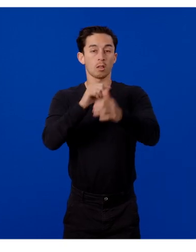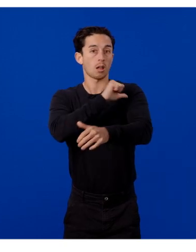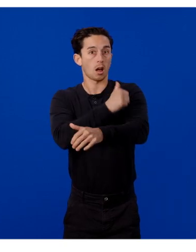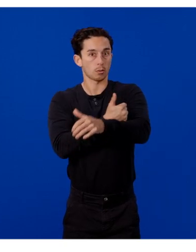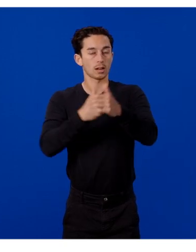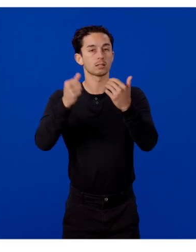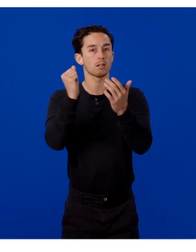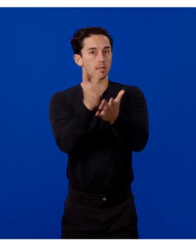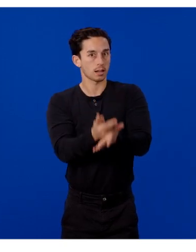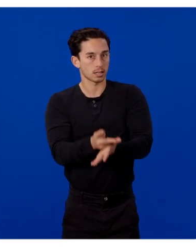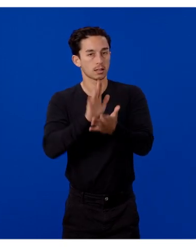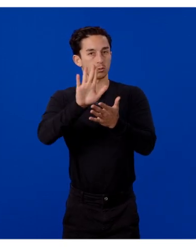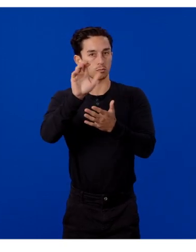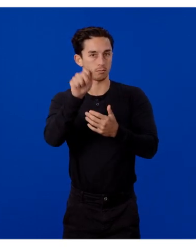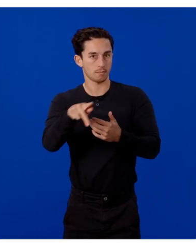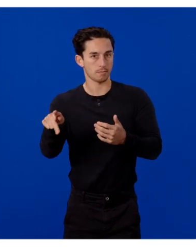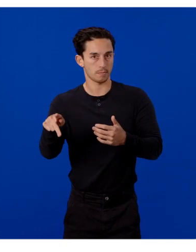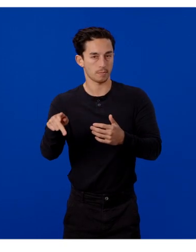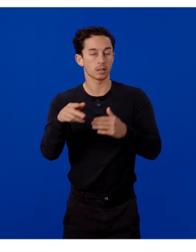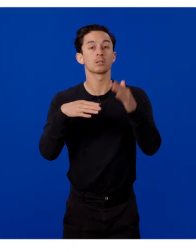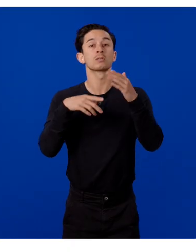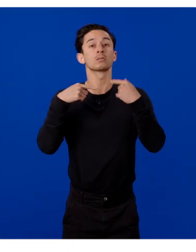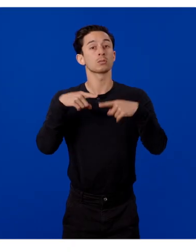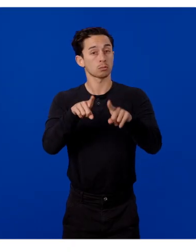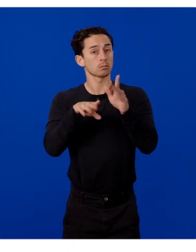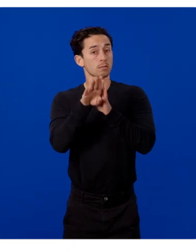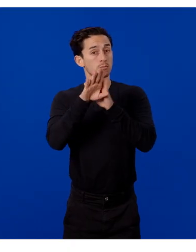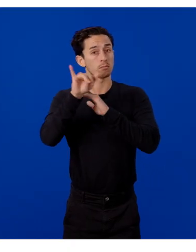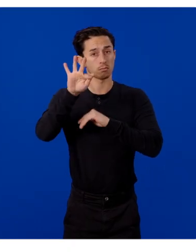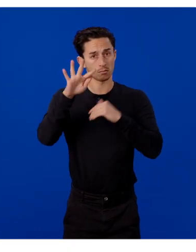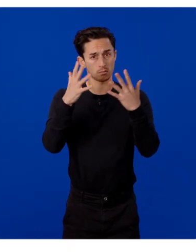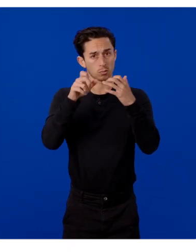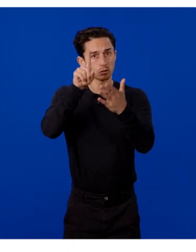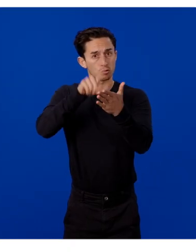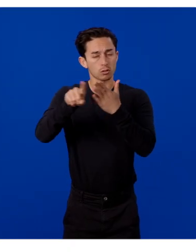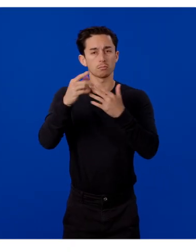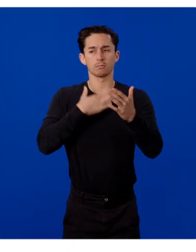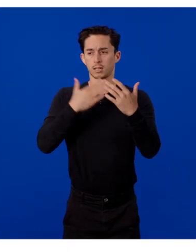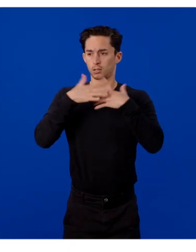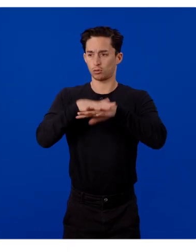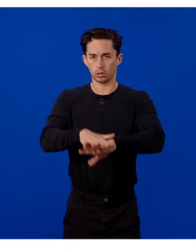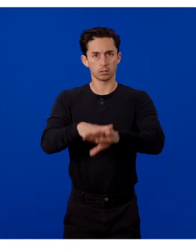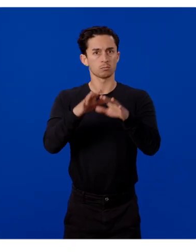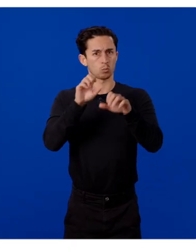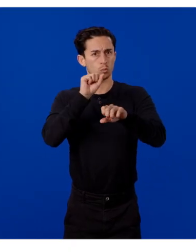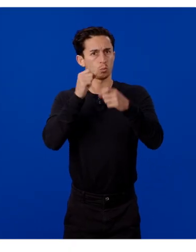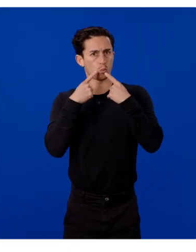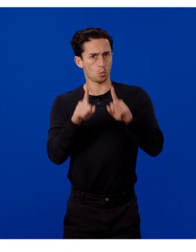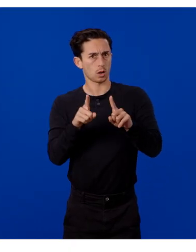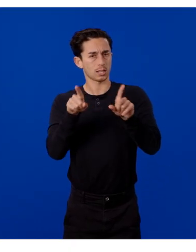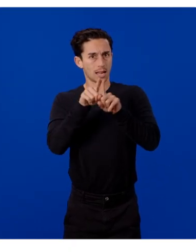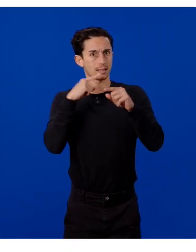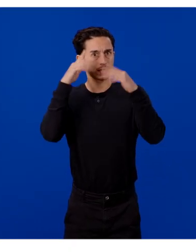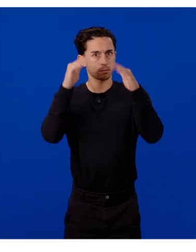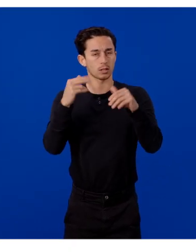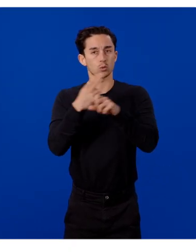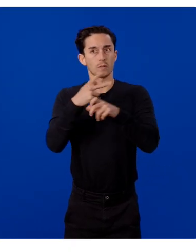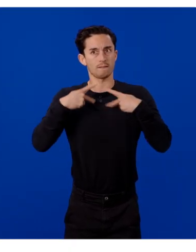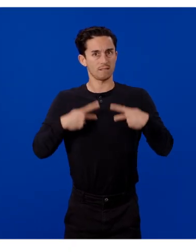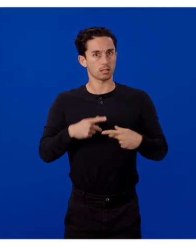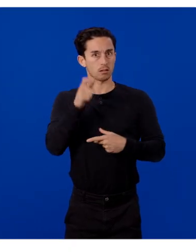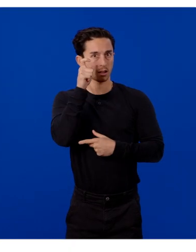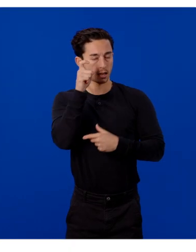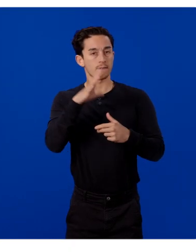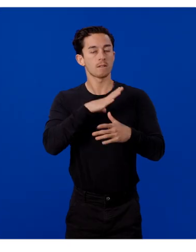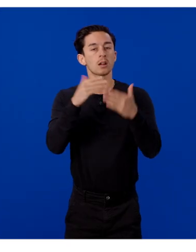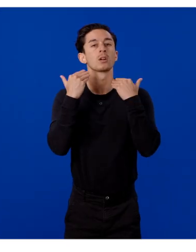authenticates your app. During development, if you want to check that your integration works as expected using a physical pair of glasses, you